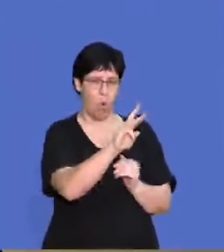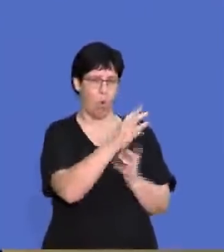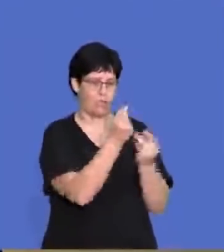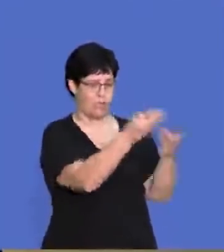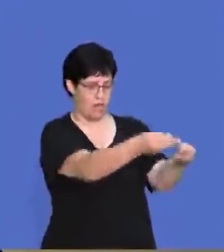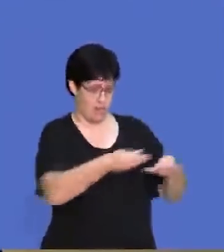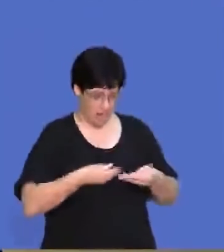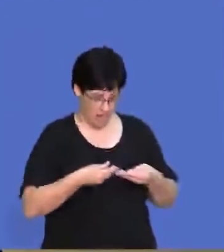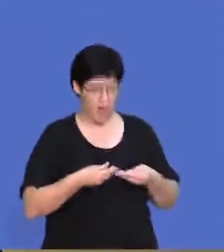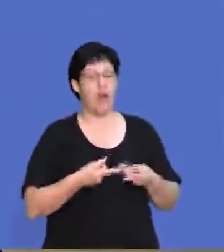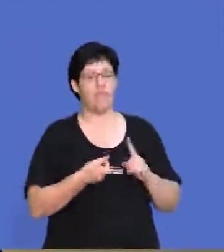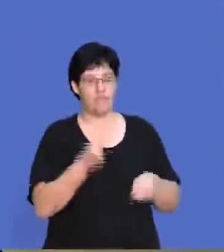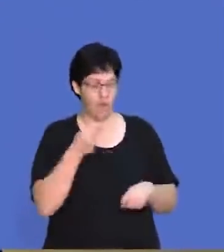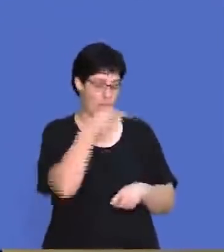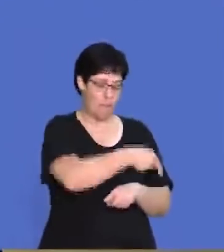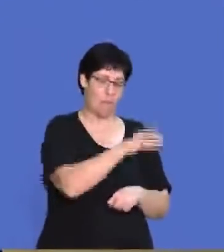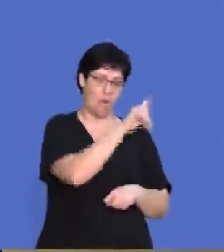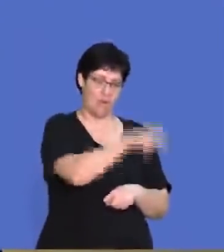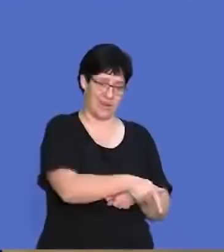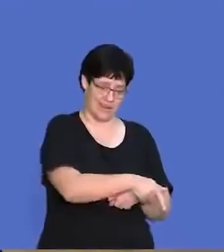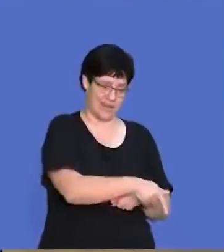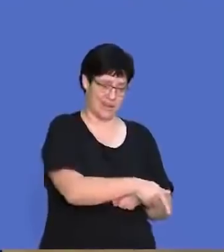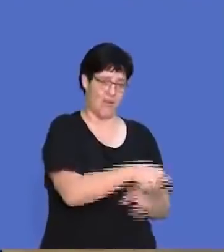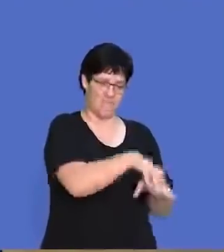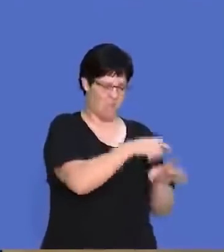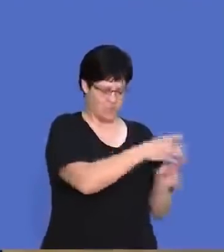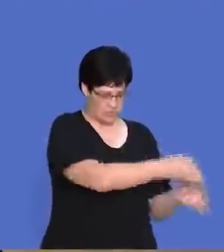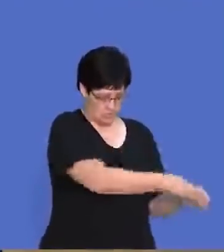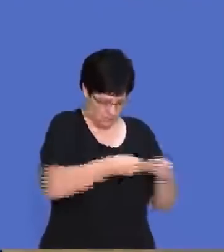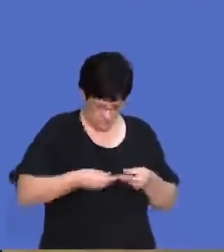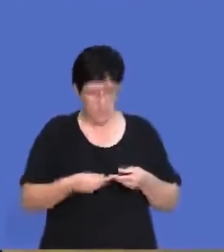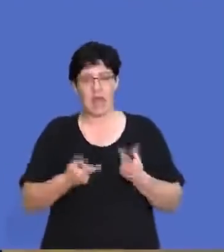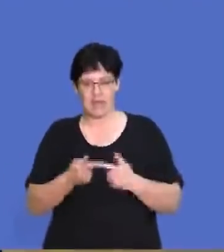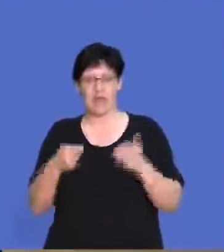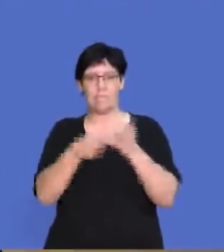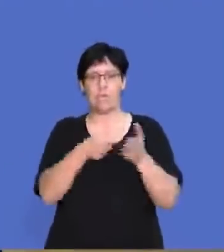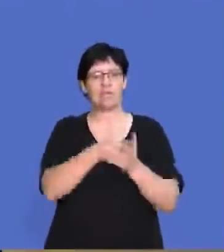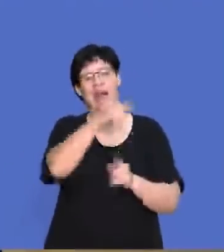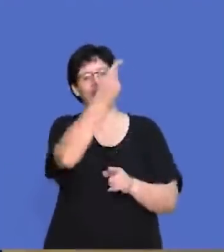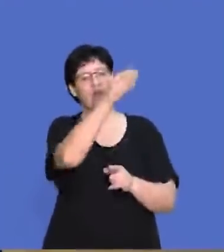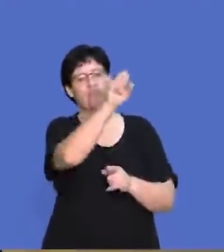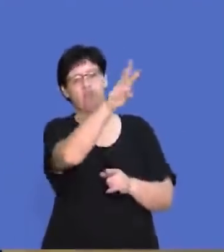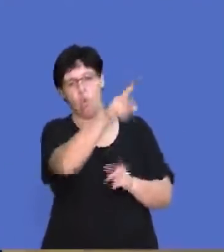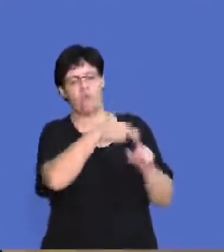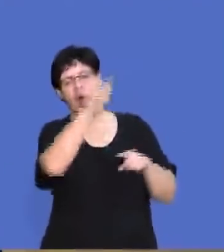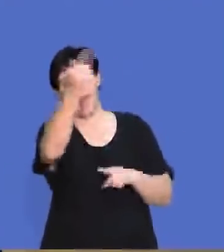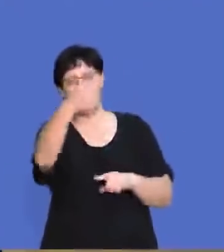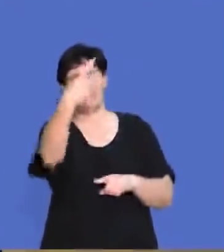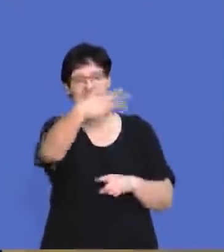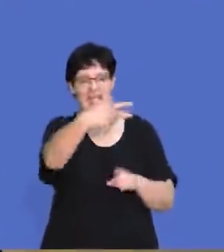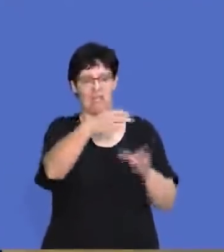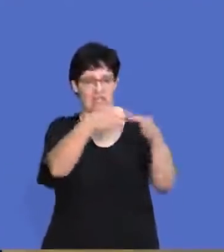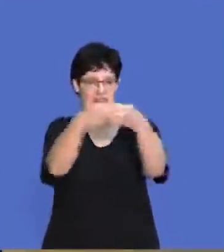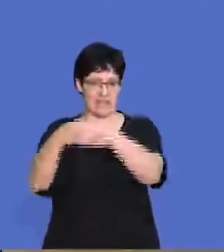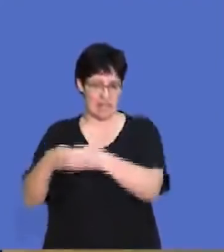materials that they would have got from the primary sector. And they could have also possibly bought some other raw materials from other